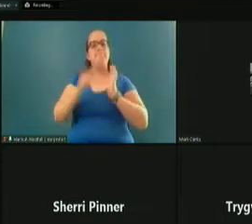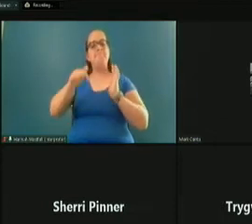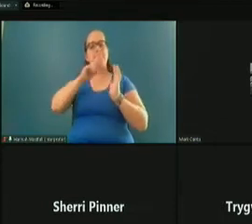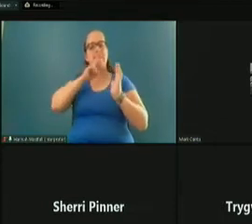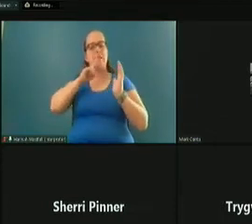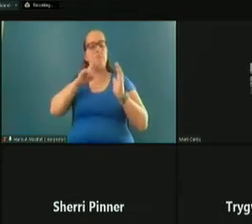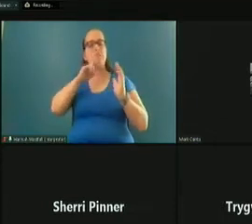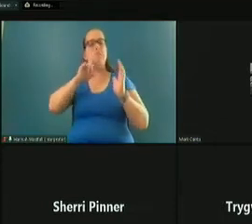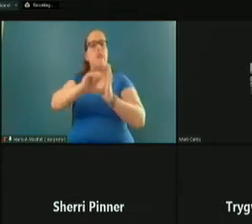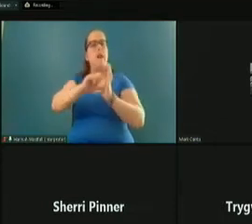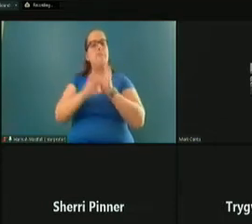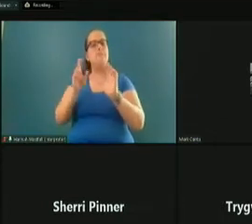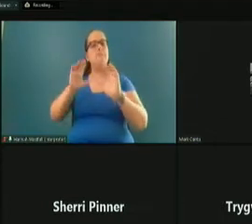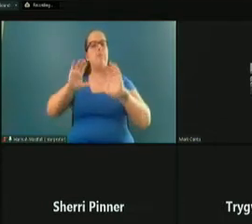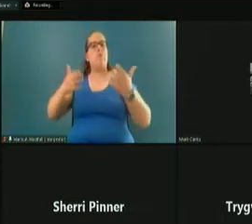group of applicants.